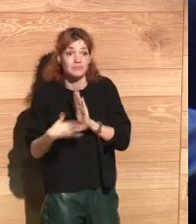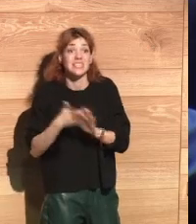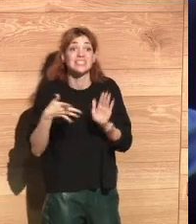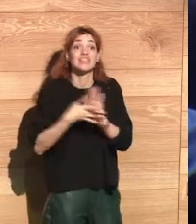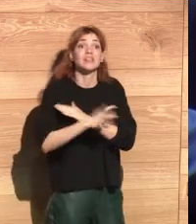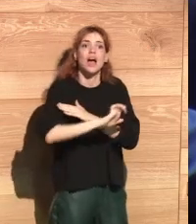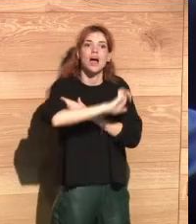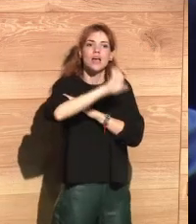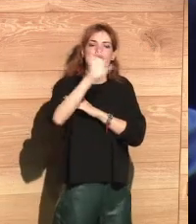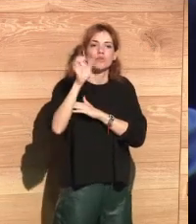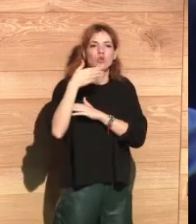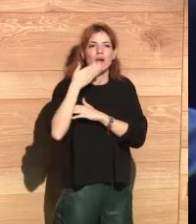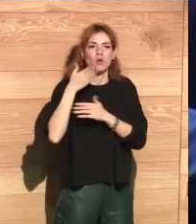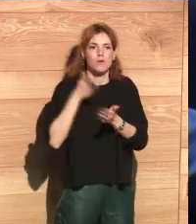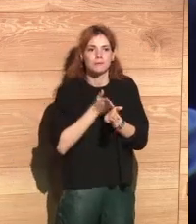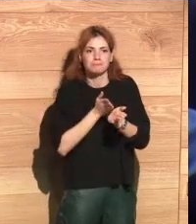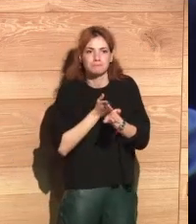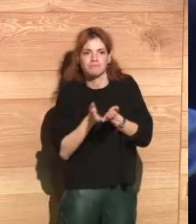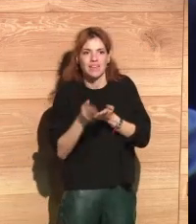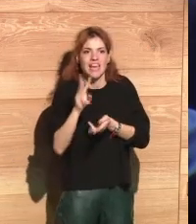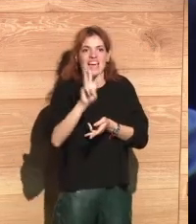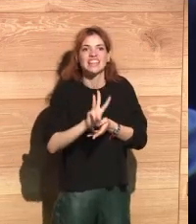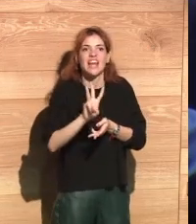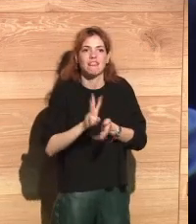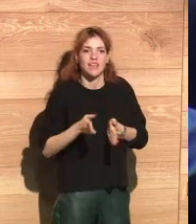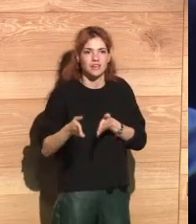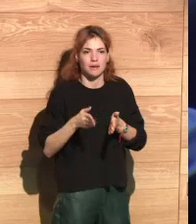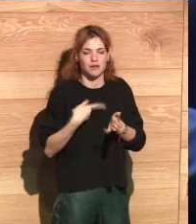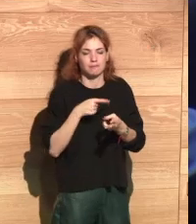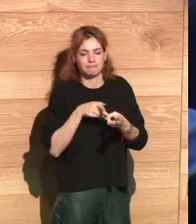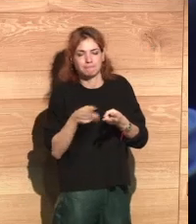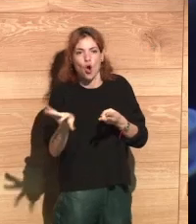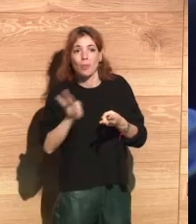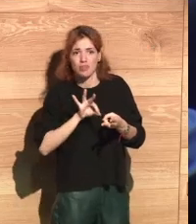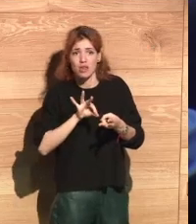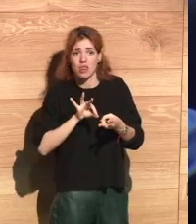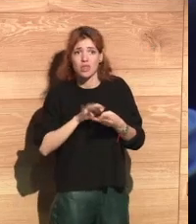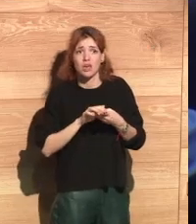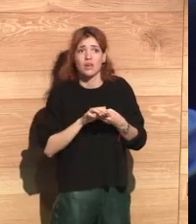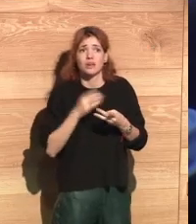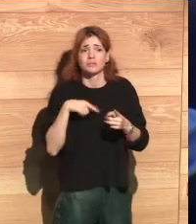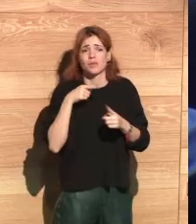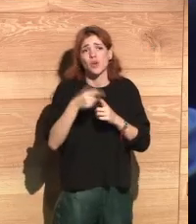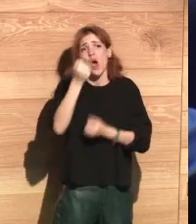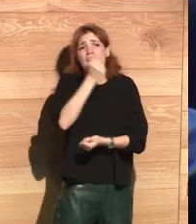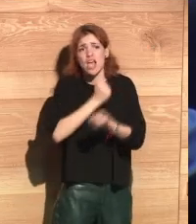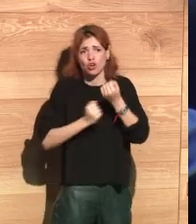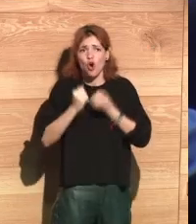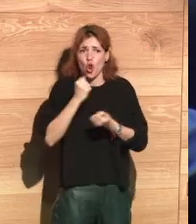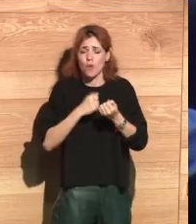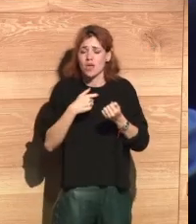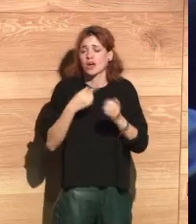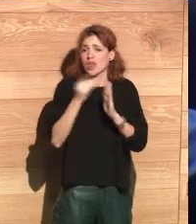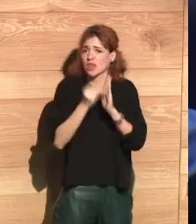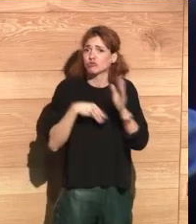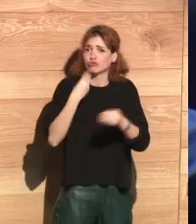think that we see Europe trying to find a third path, a third way in order to have